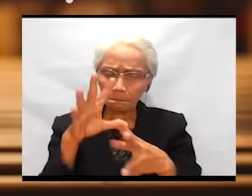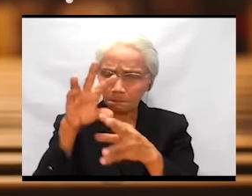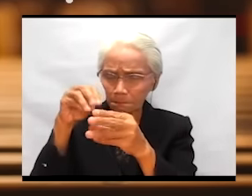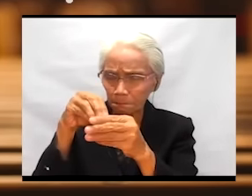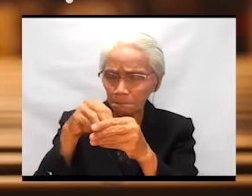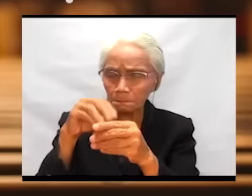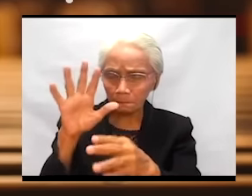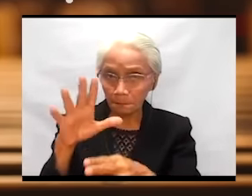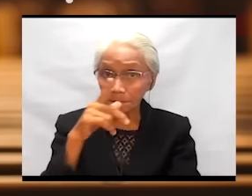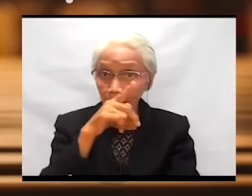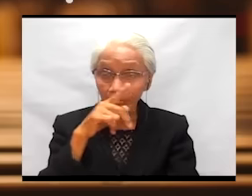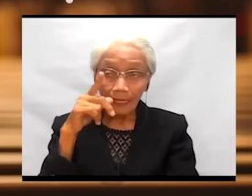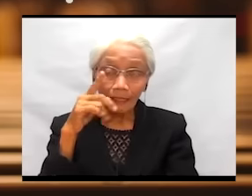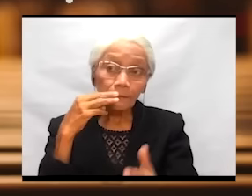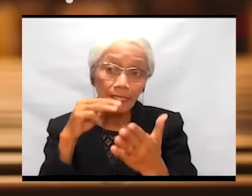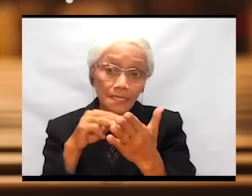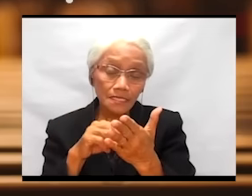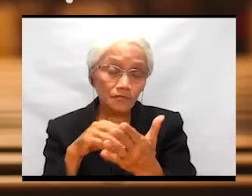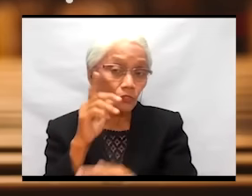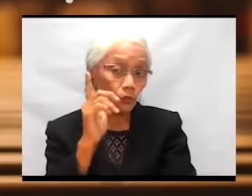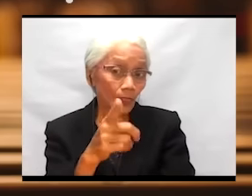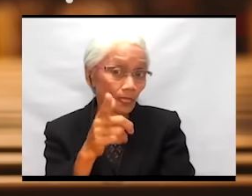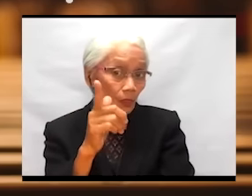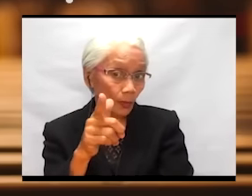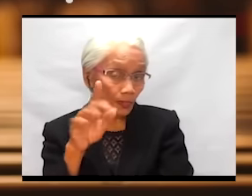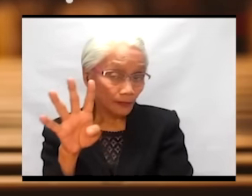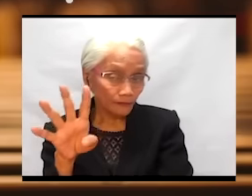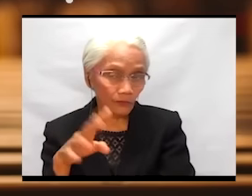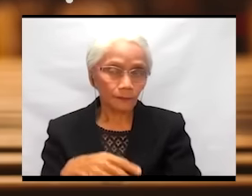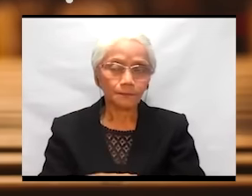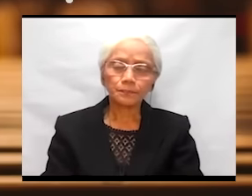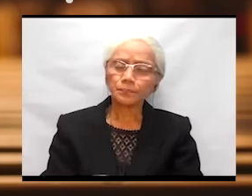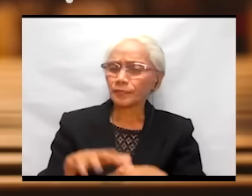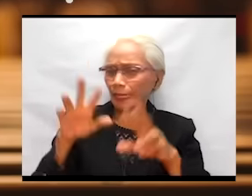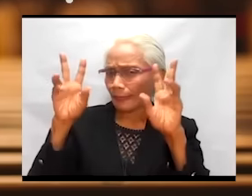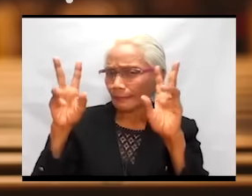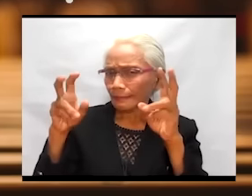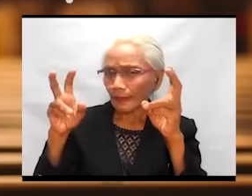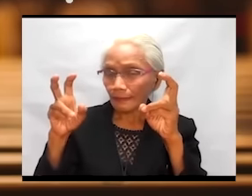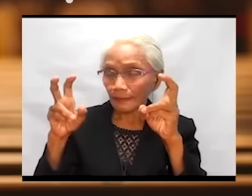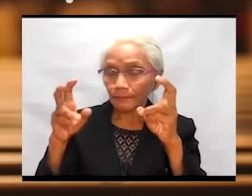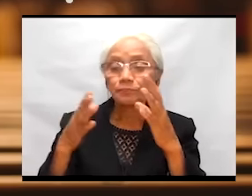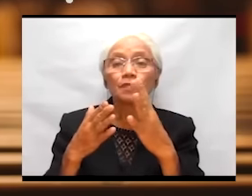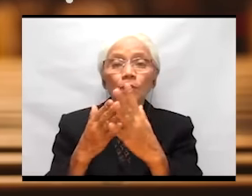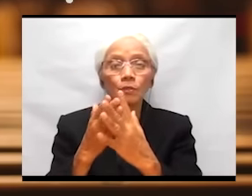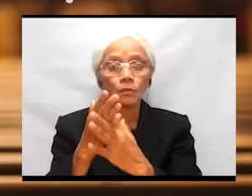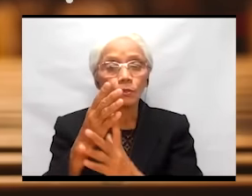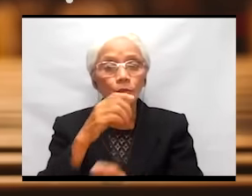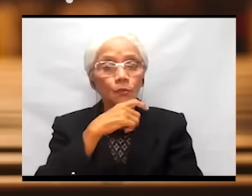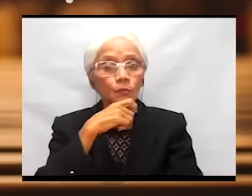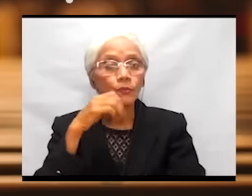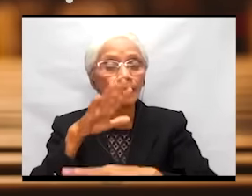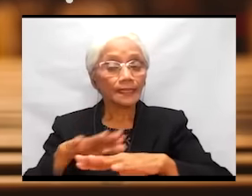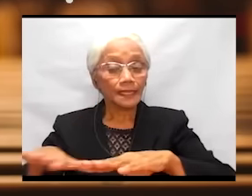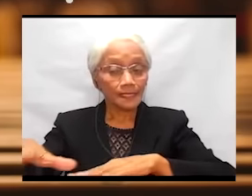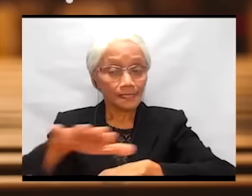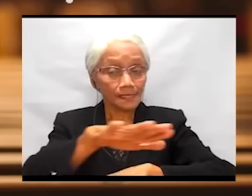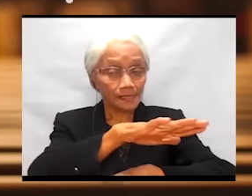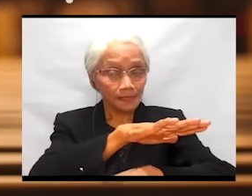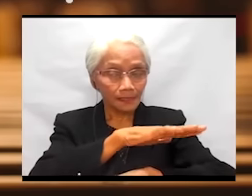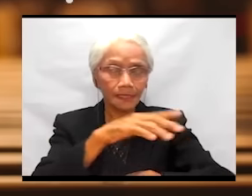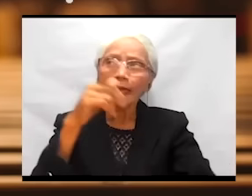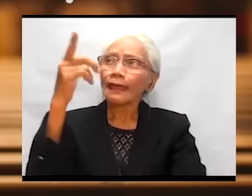for 2024. His message is entitled, Through the Desert, God